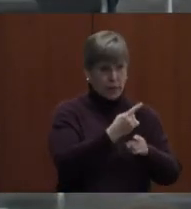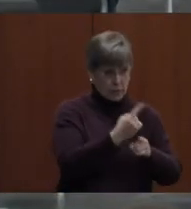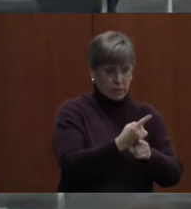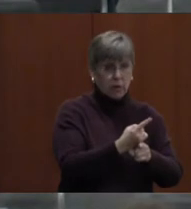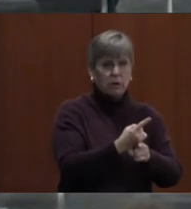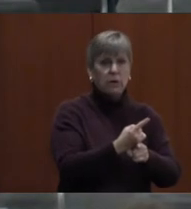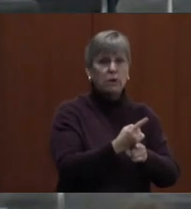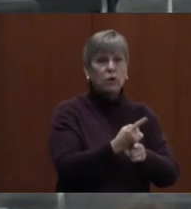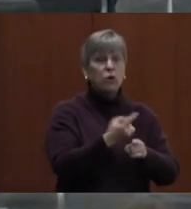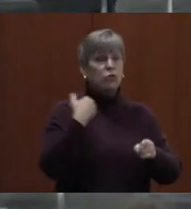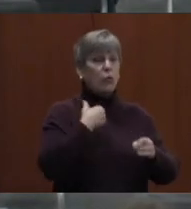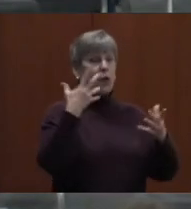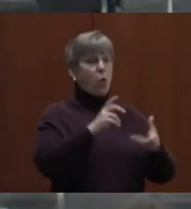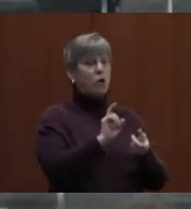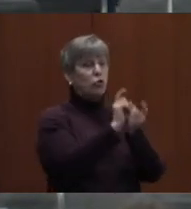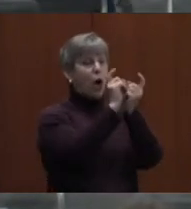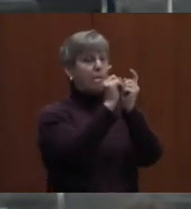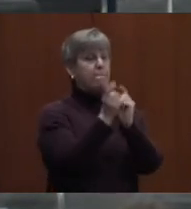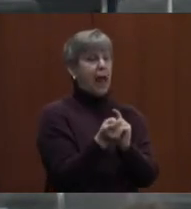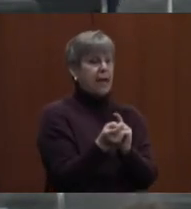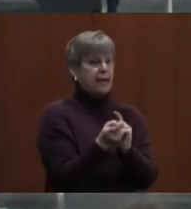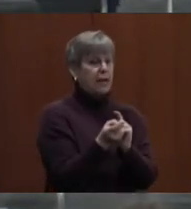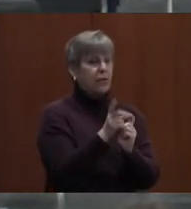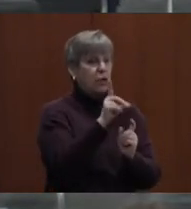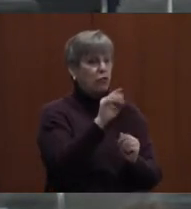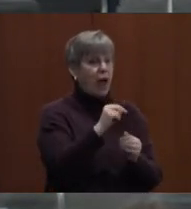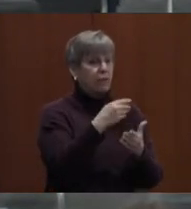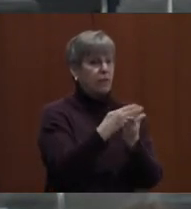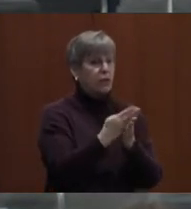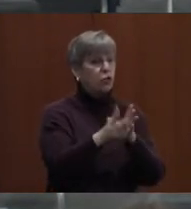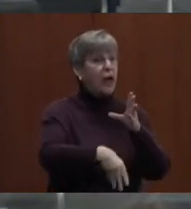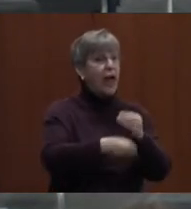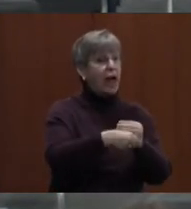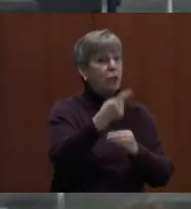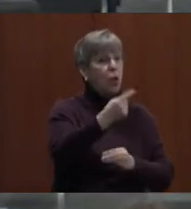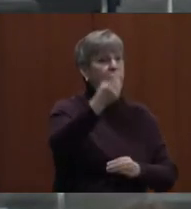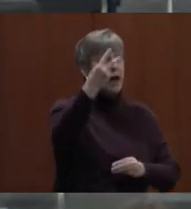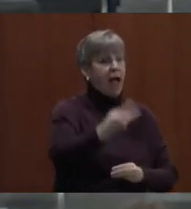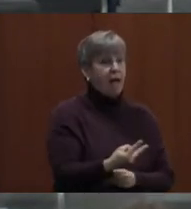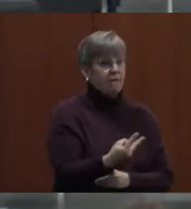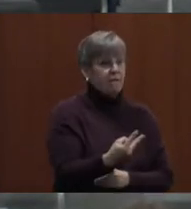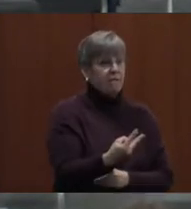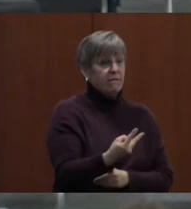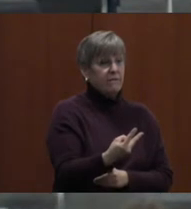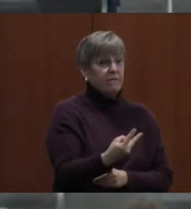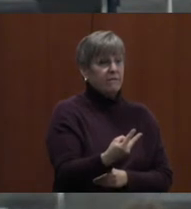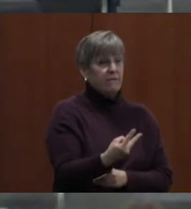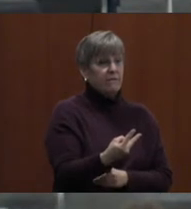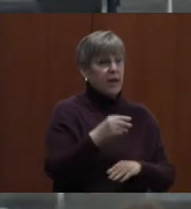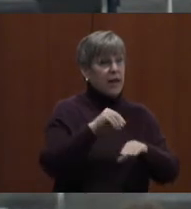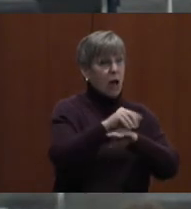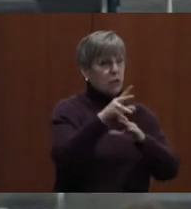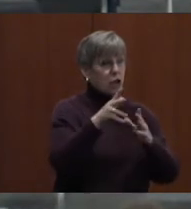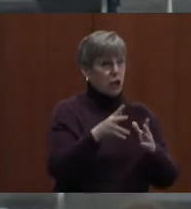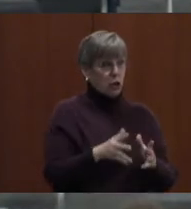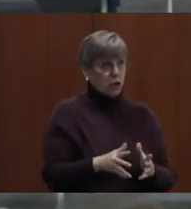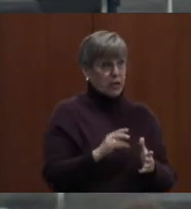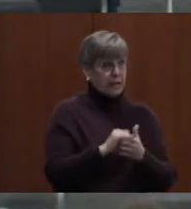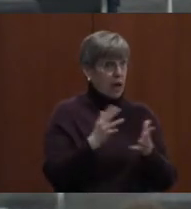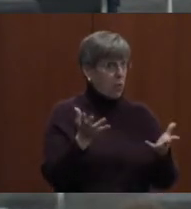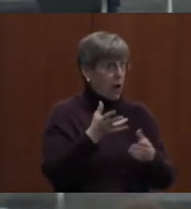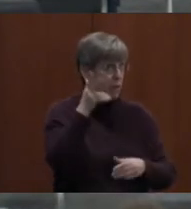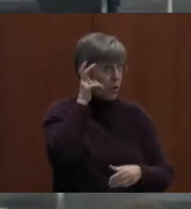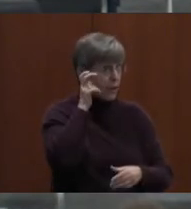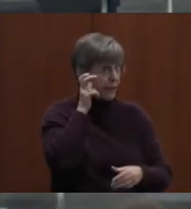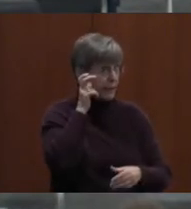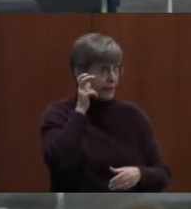amend the draft budget to add one and a half counselors? Yes. Is that what I'm hearing?